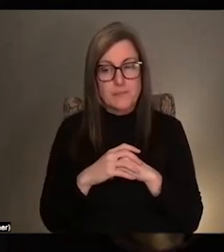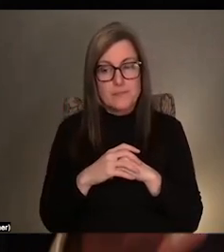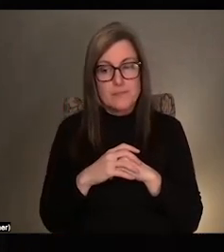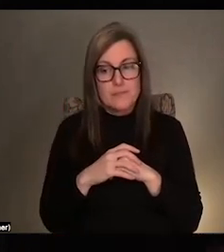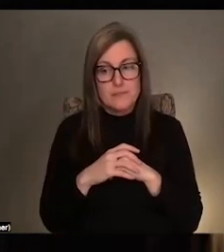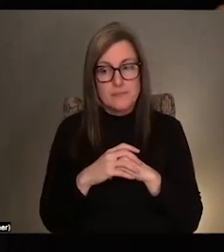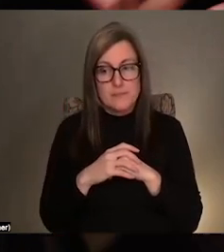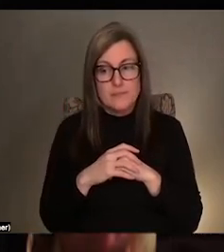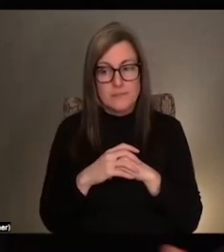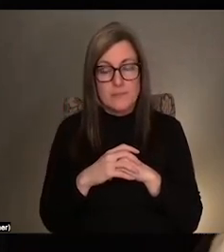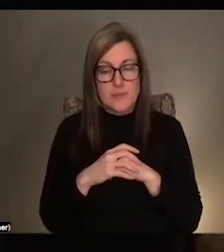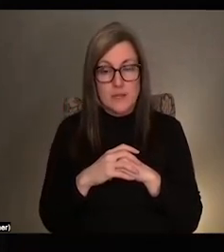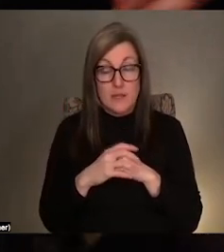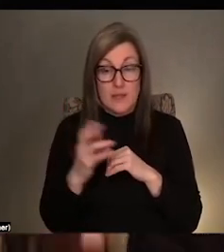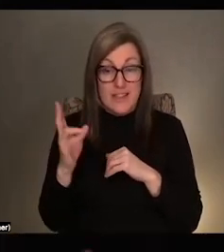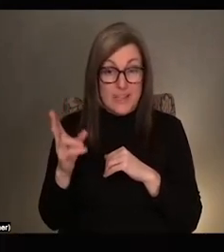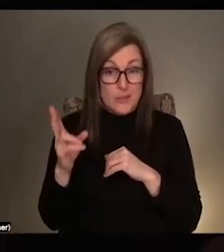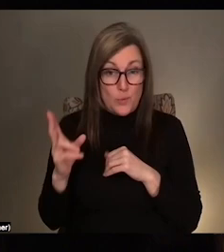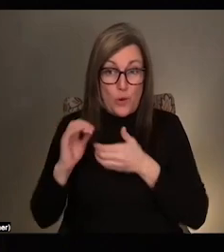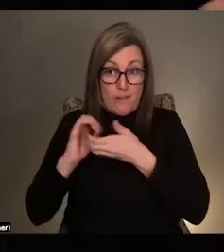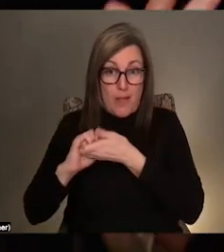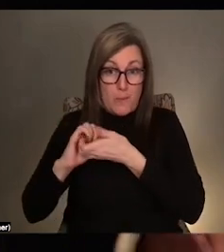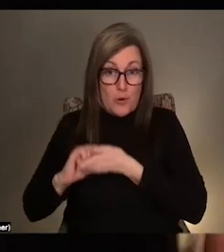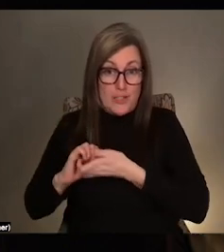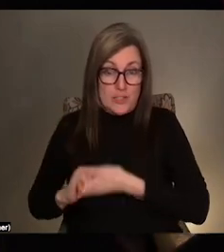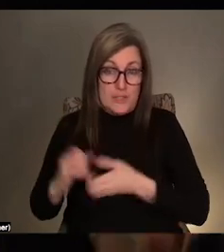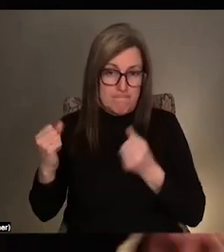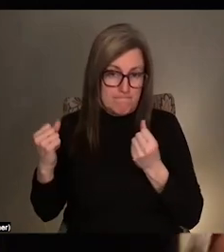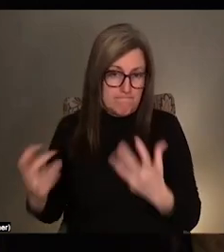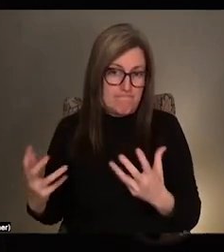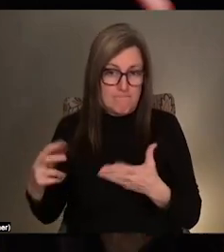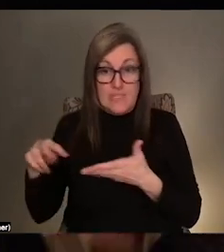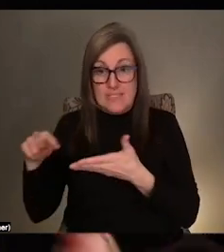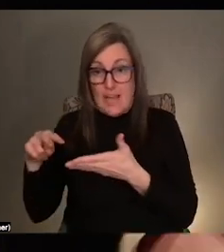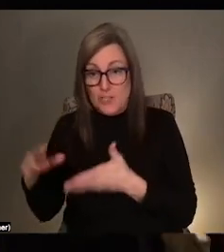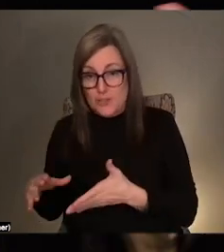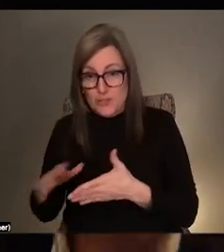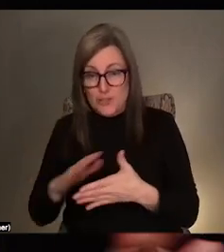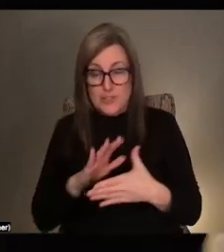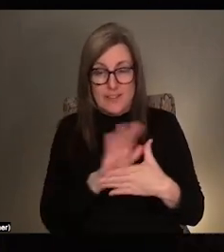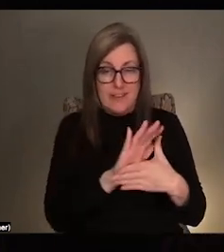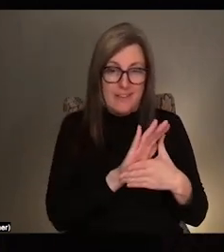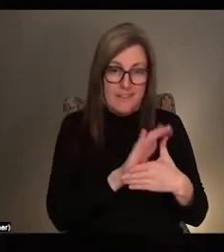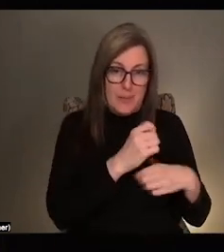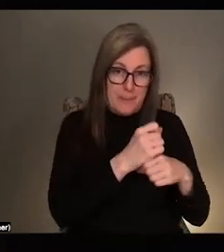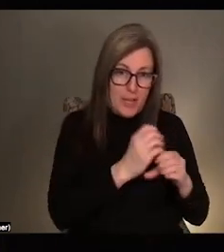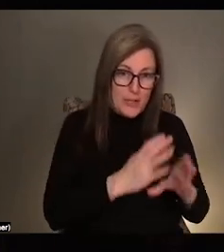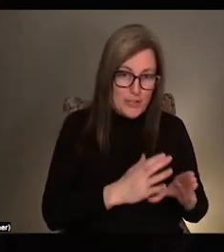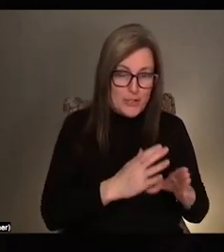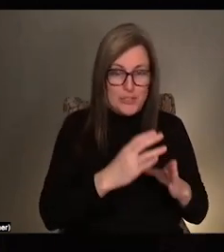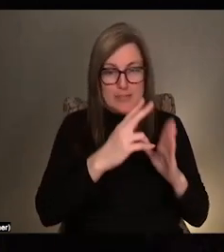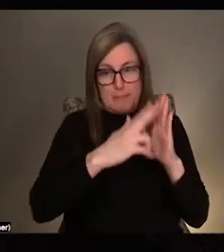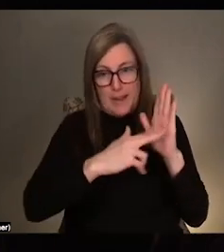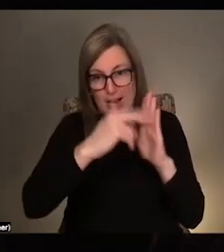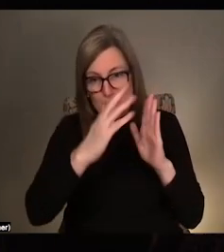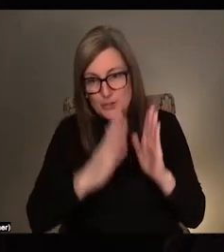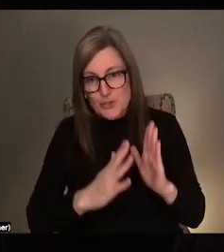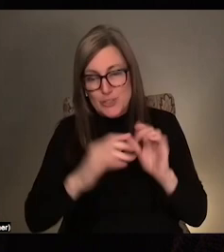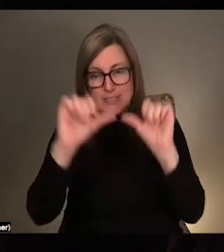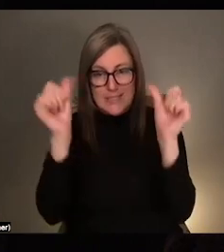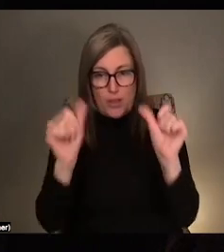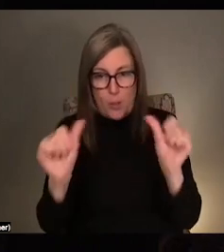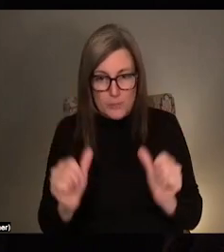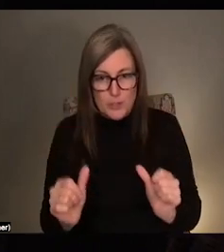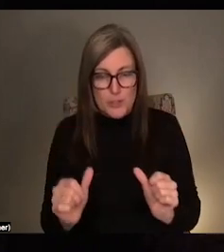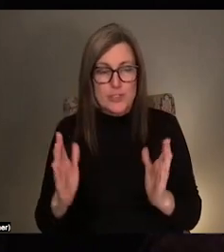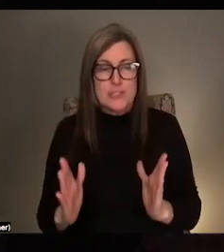many incredible historic collaborations between dancers and filmmakers and painters and sculptors and, you know, very much